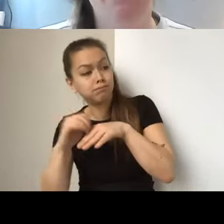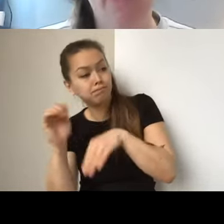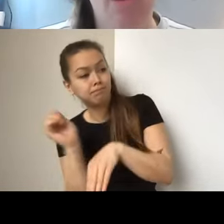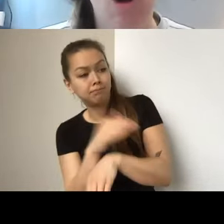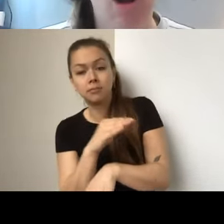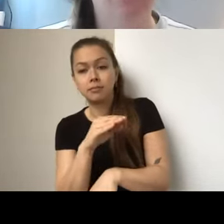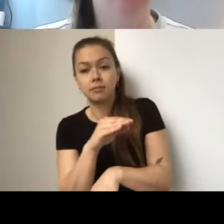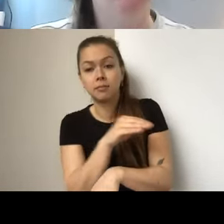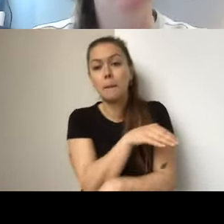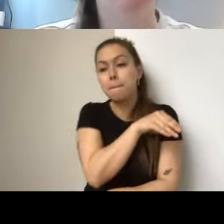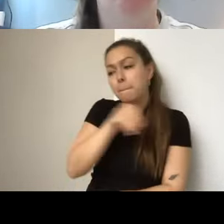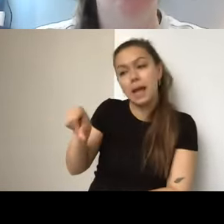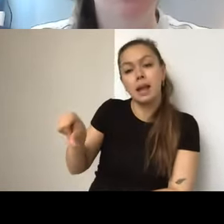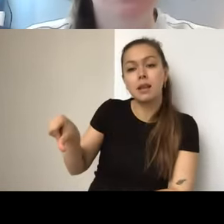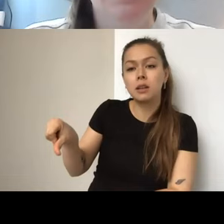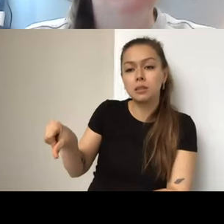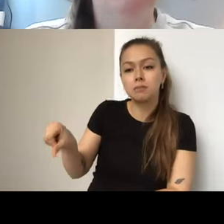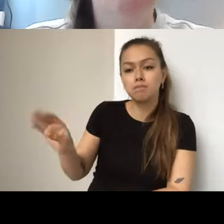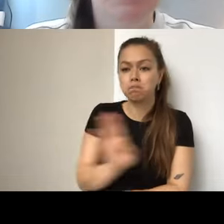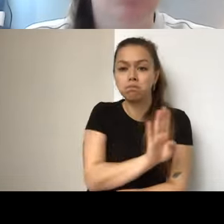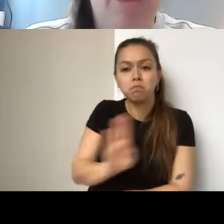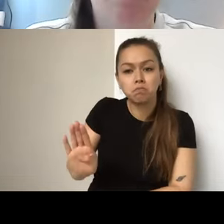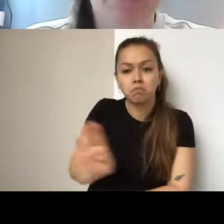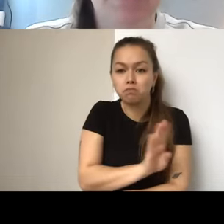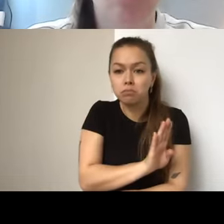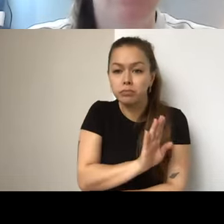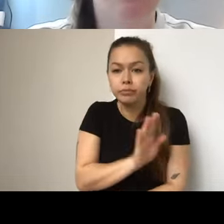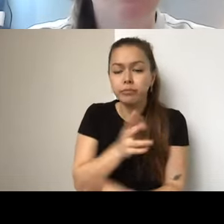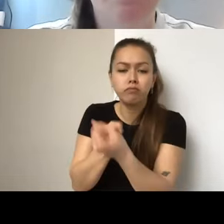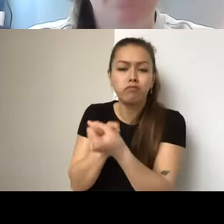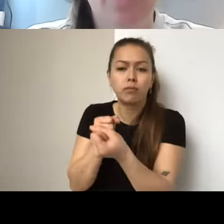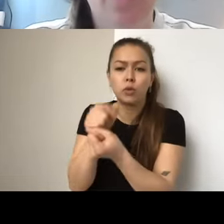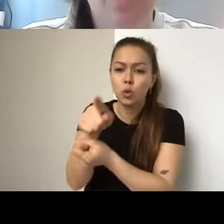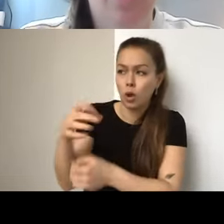will pay for that cost to assist you in submitting your application.